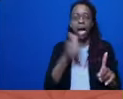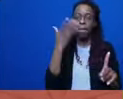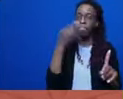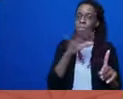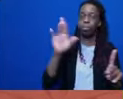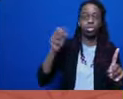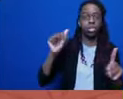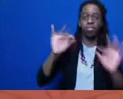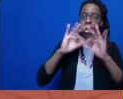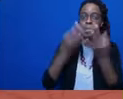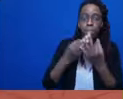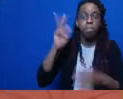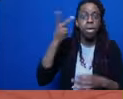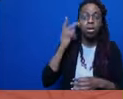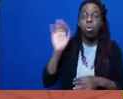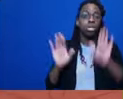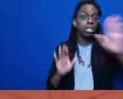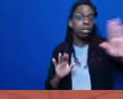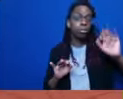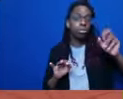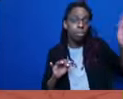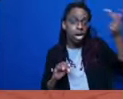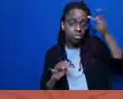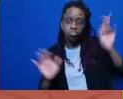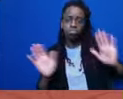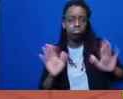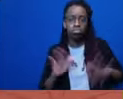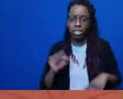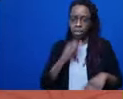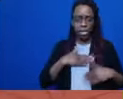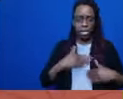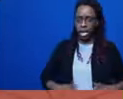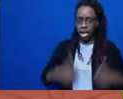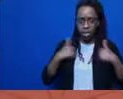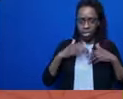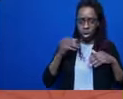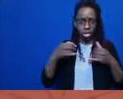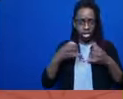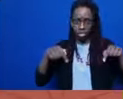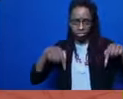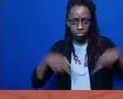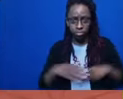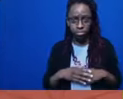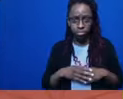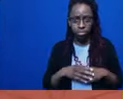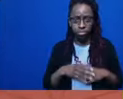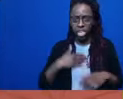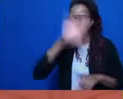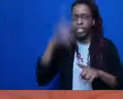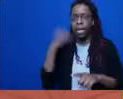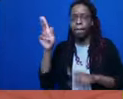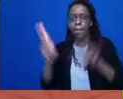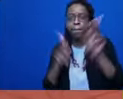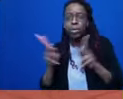people what kinds of things to accept in terms of legal deals or anything like that. Or, you know, I believe that forced incarceration